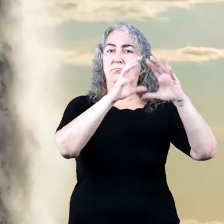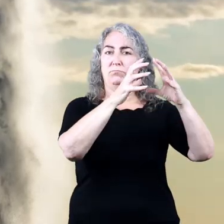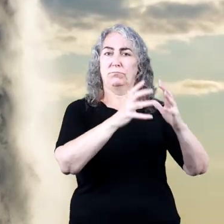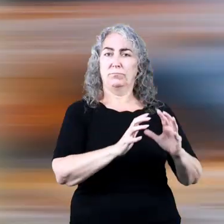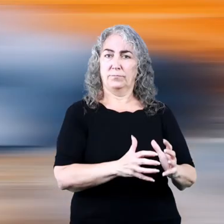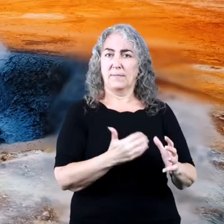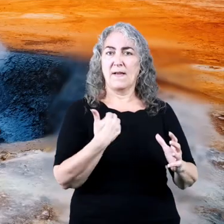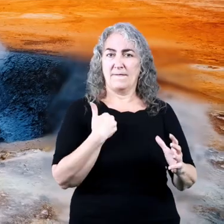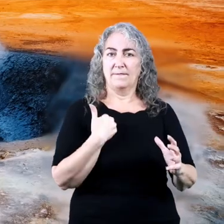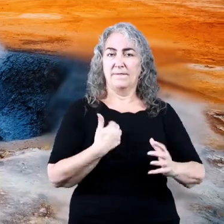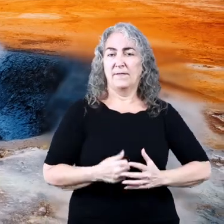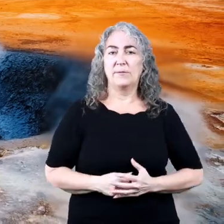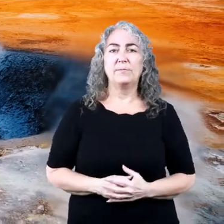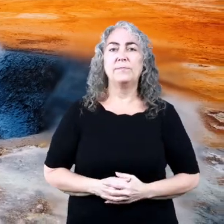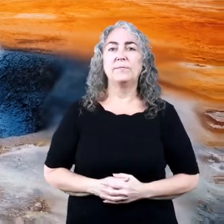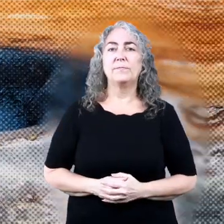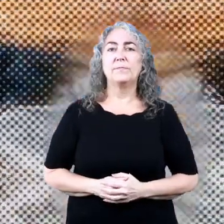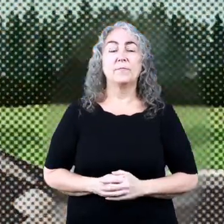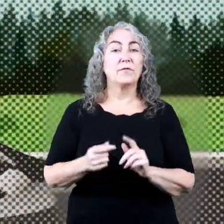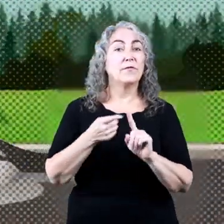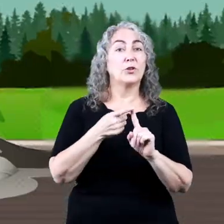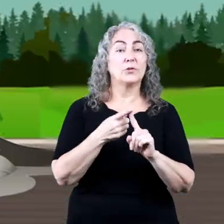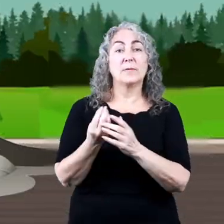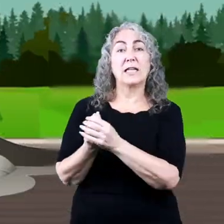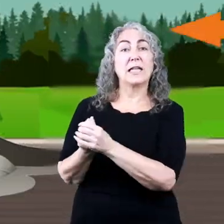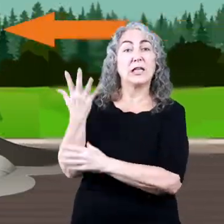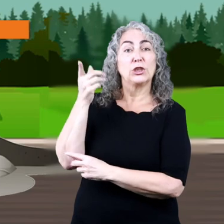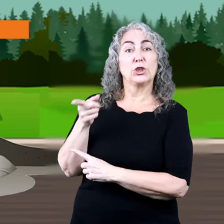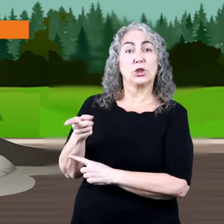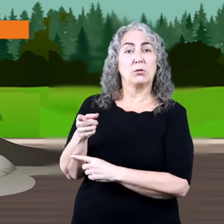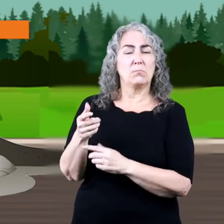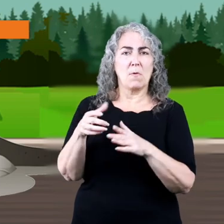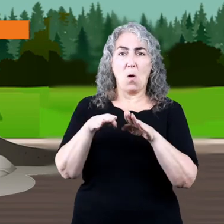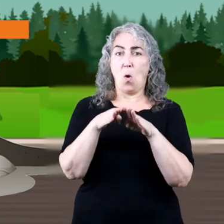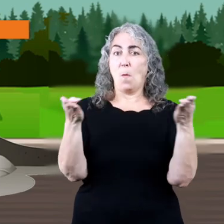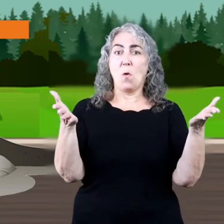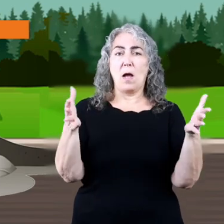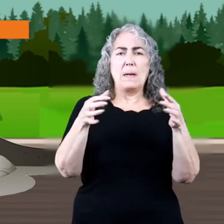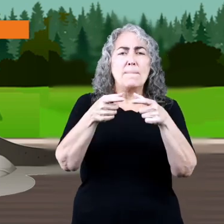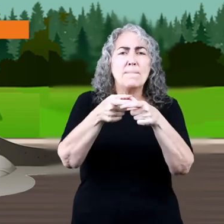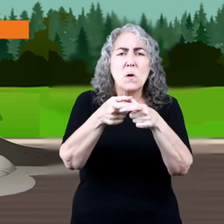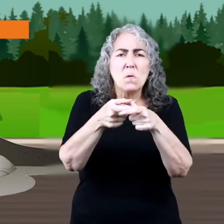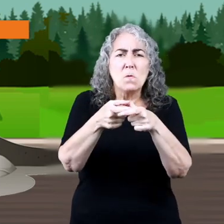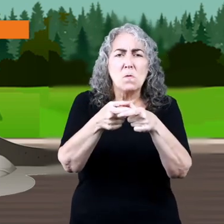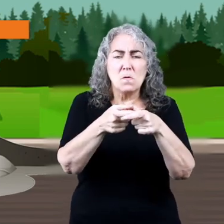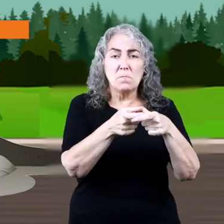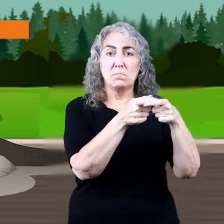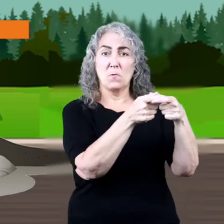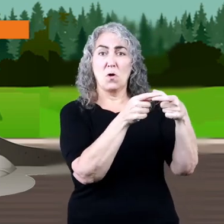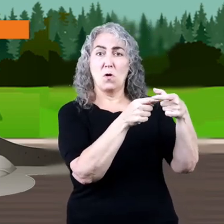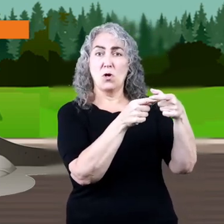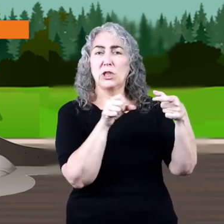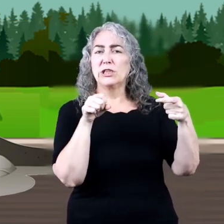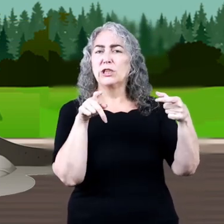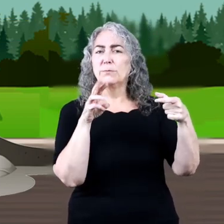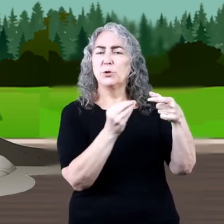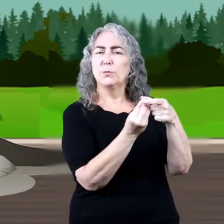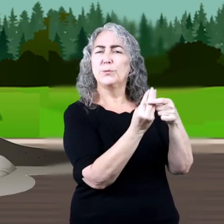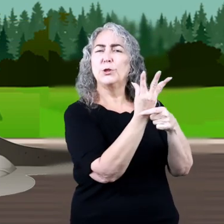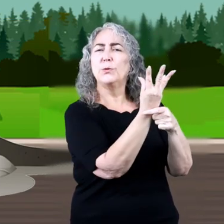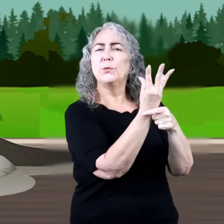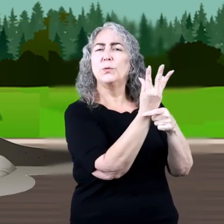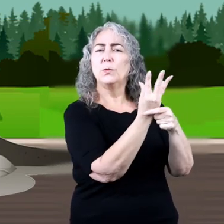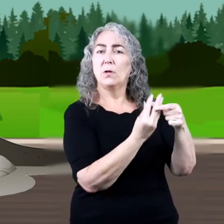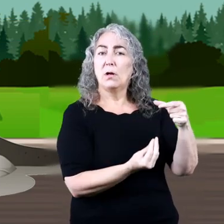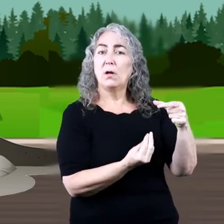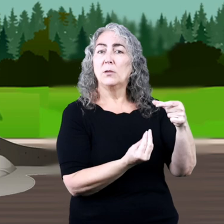have the following characteristics. First, geysers have a narrow opening. Next, geysers